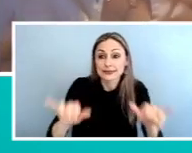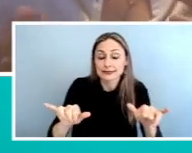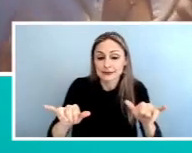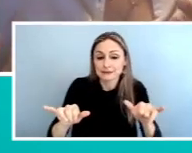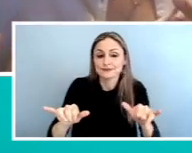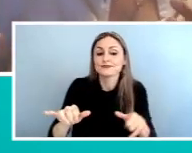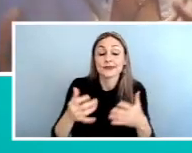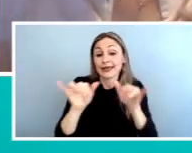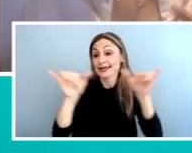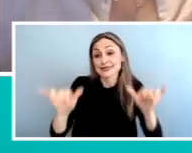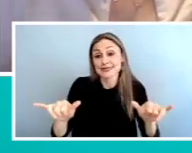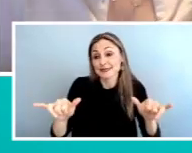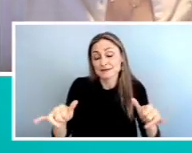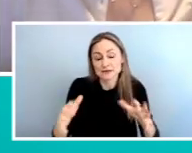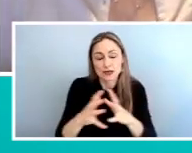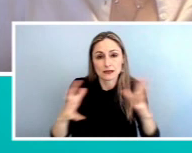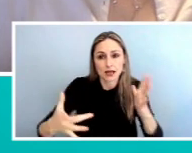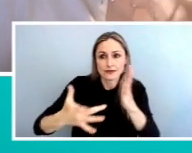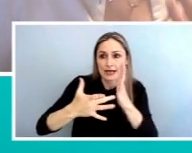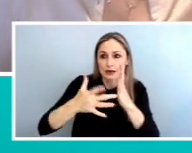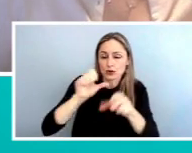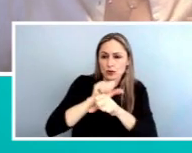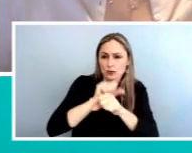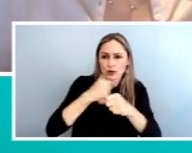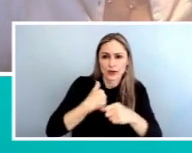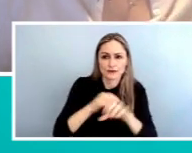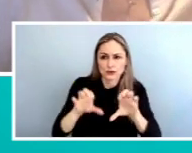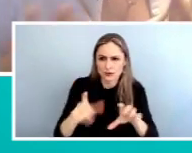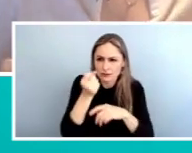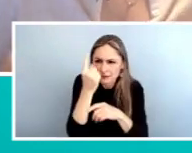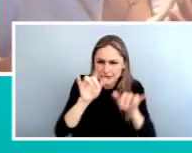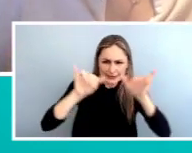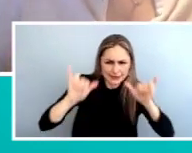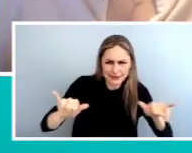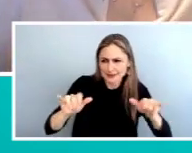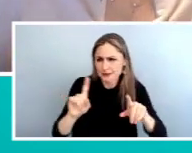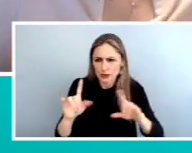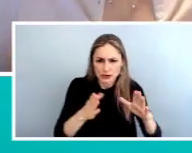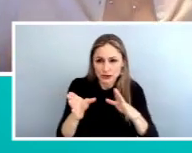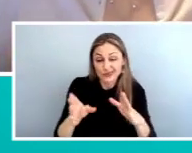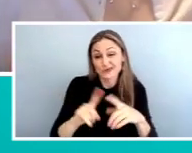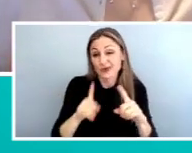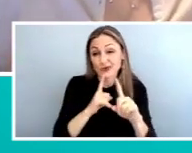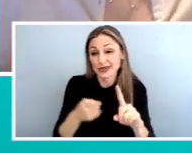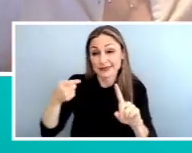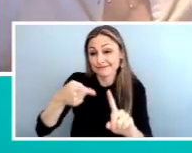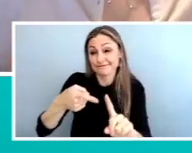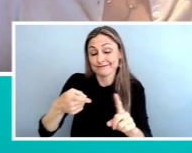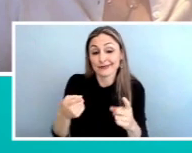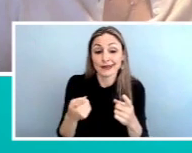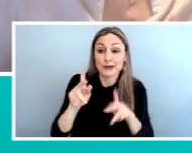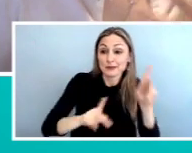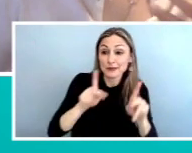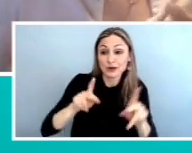system and there is a lot of technical work that we need to do to understand it and understand where it goes but ultimately people and the riders are the most important